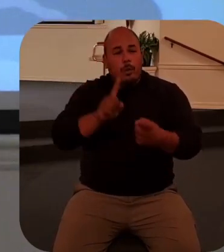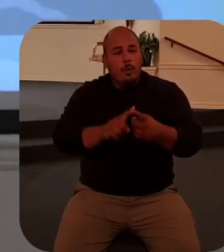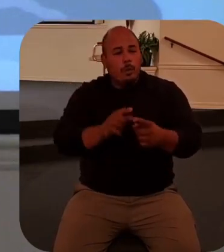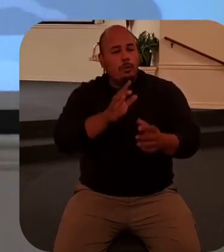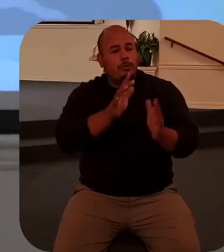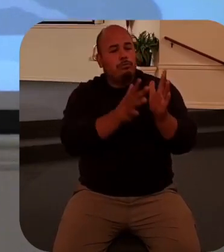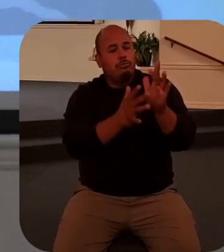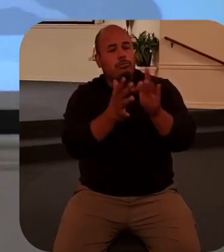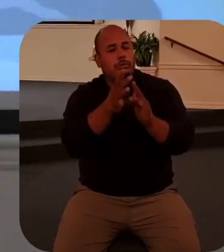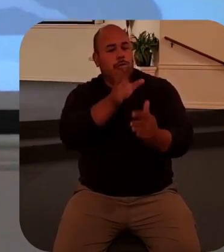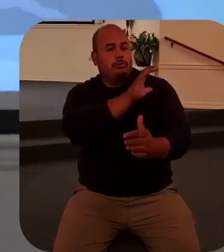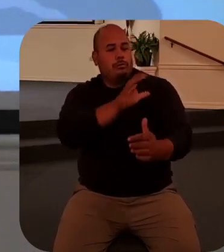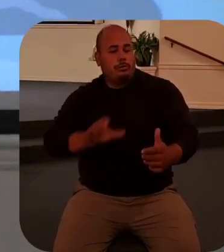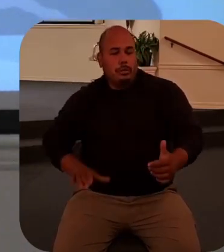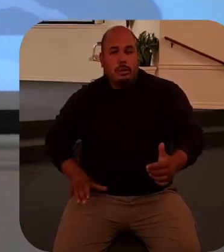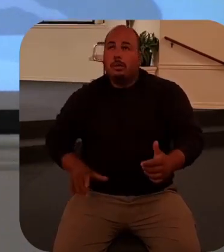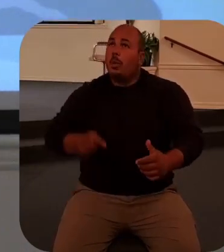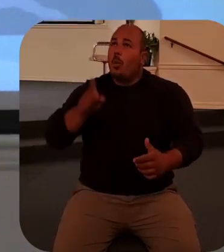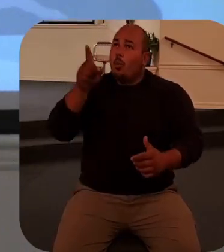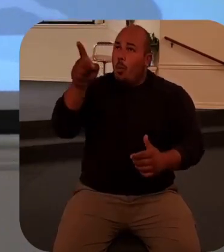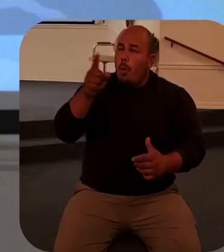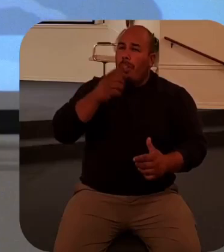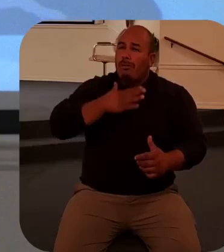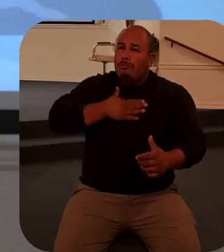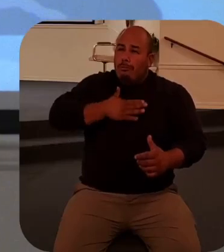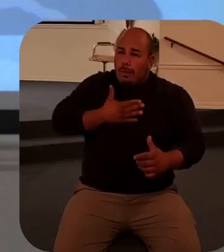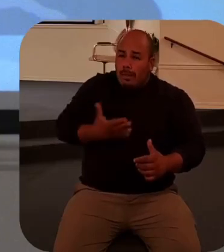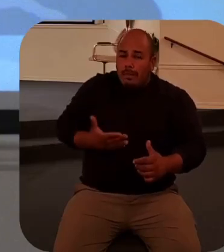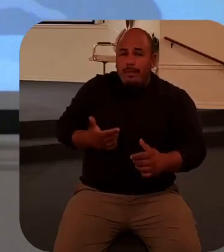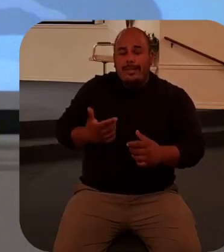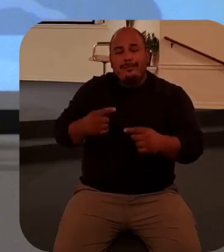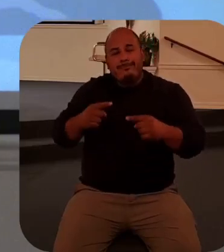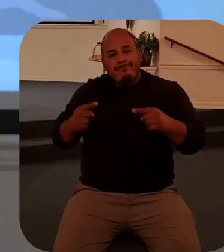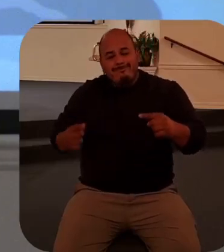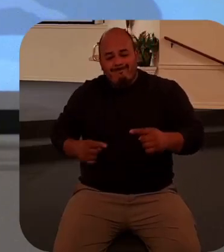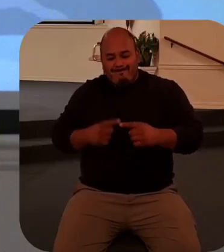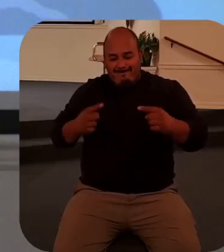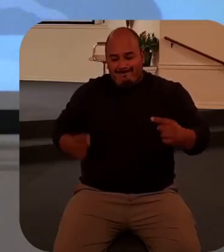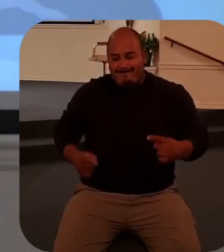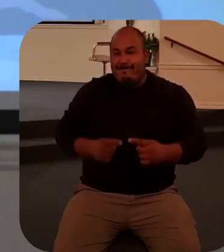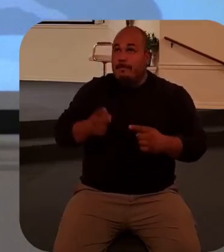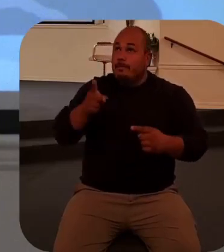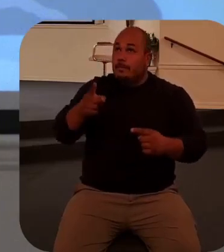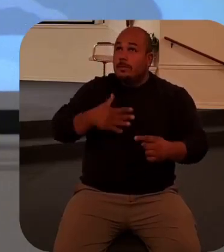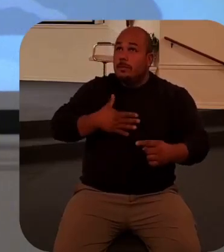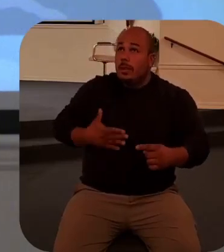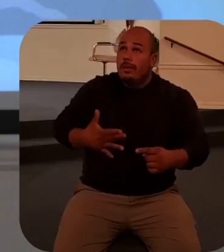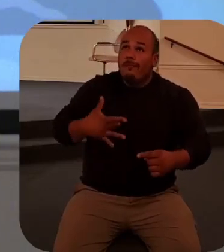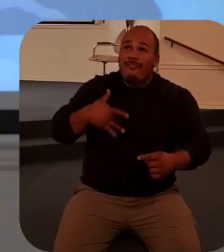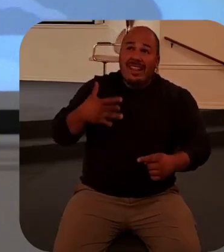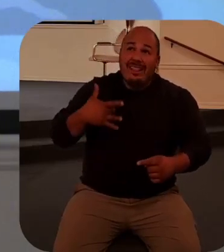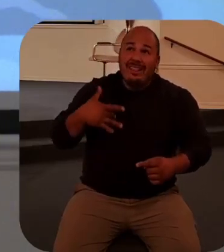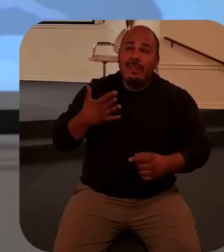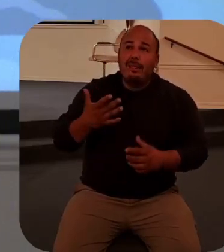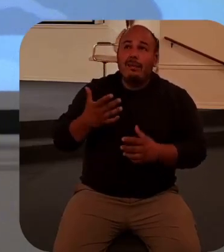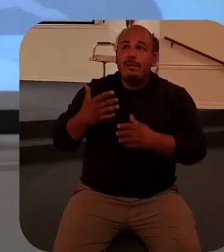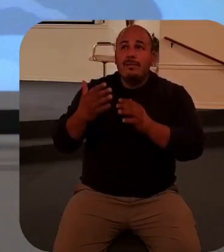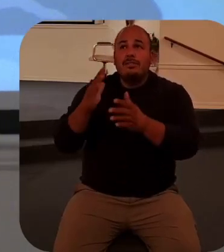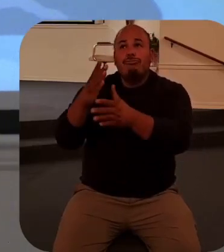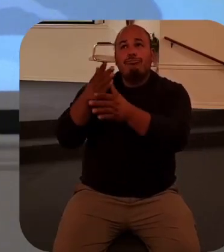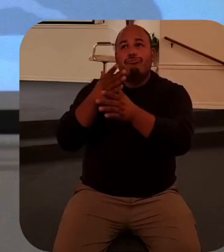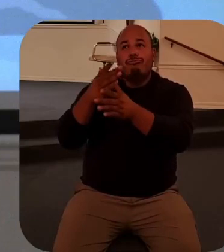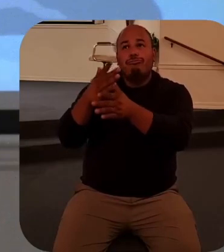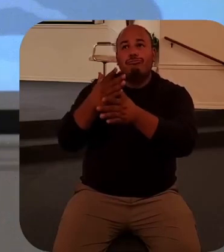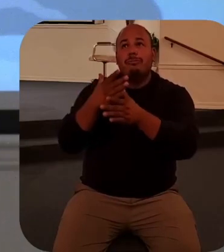that you feel our hurt when we grieve that you are not ashamed of that but you join